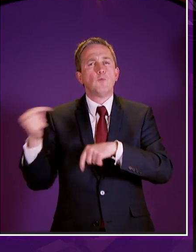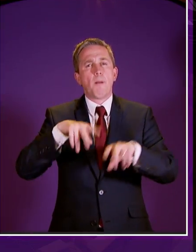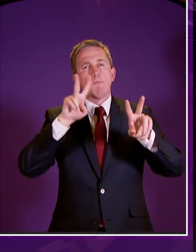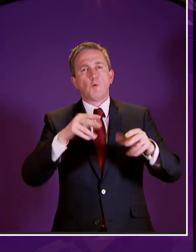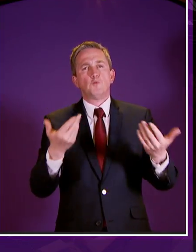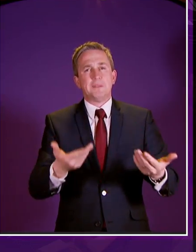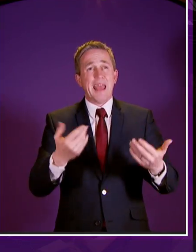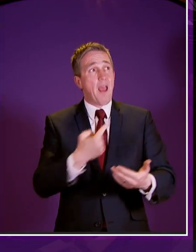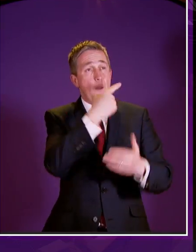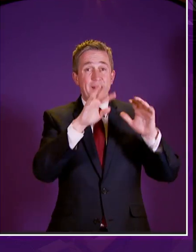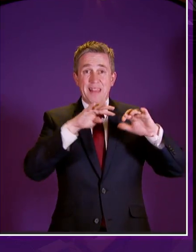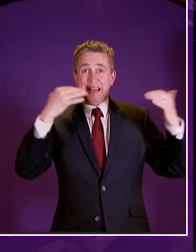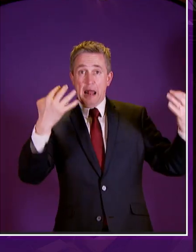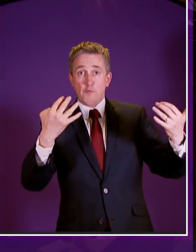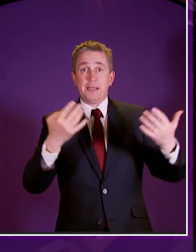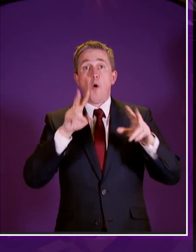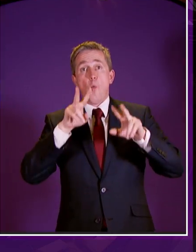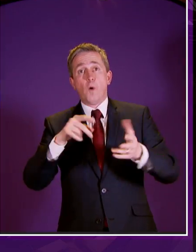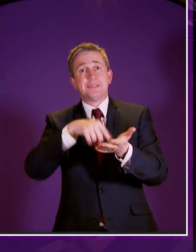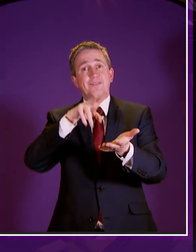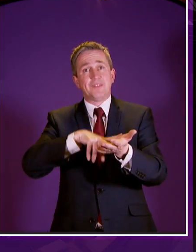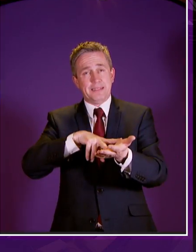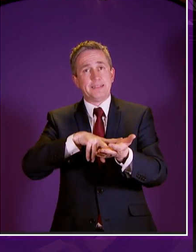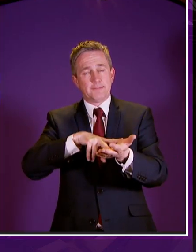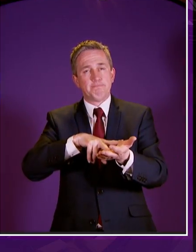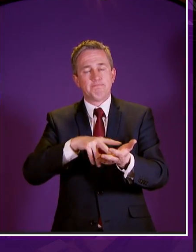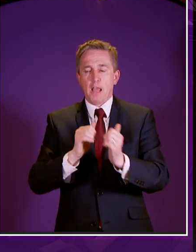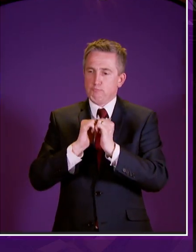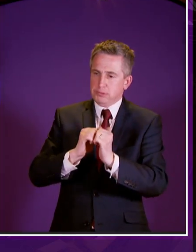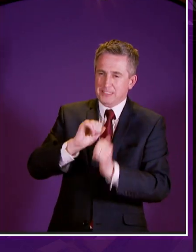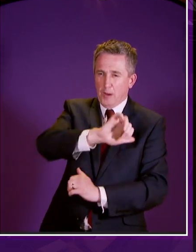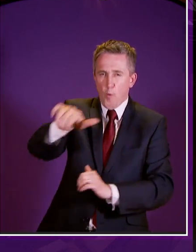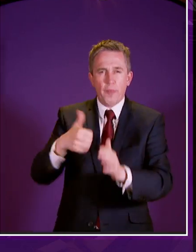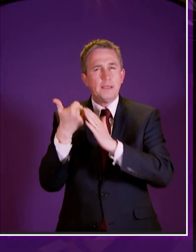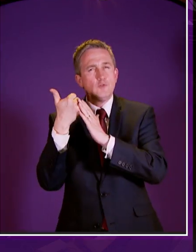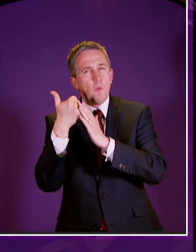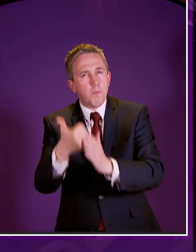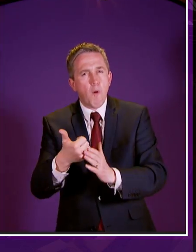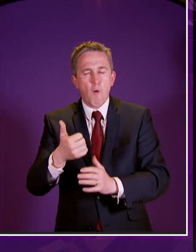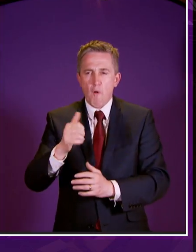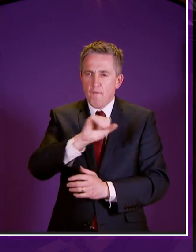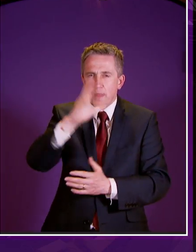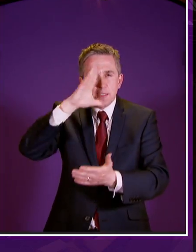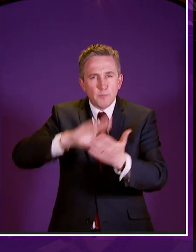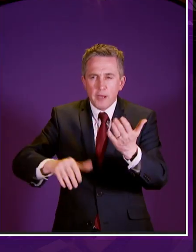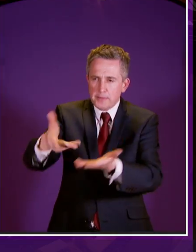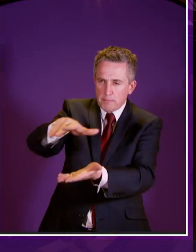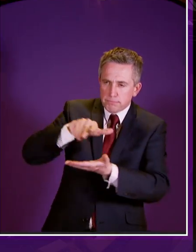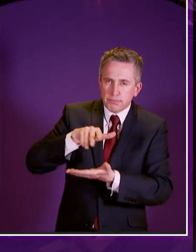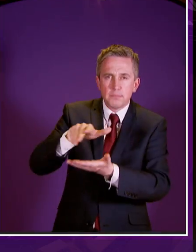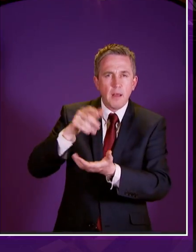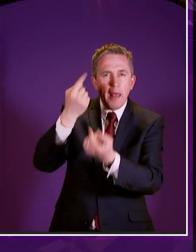today in the gallery or watching at home i'm very grateful for their support for their experience and their